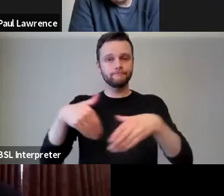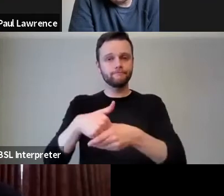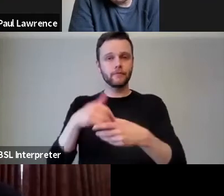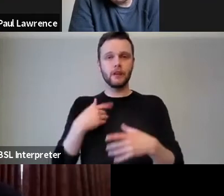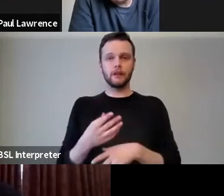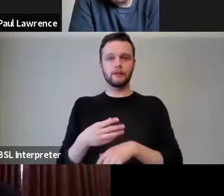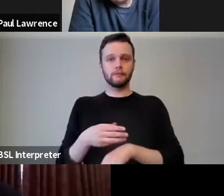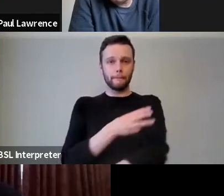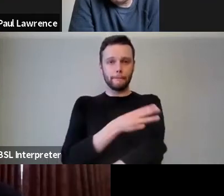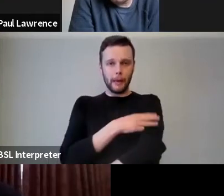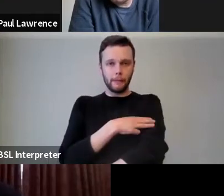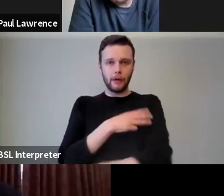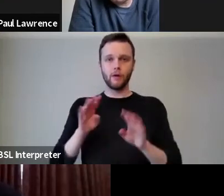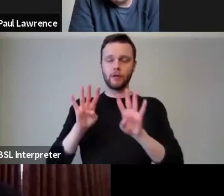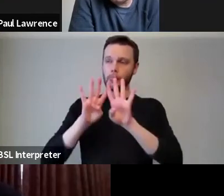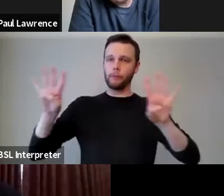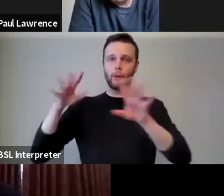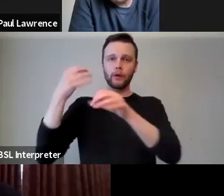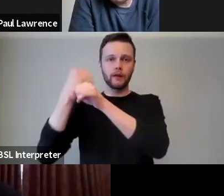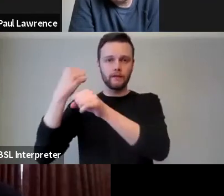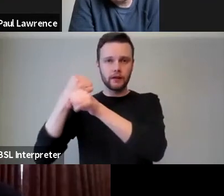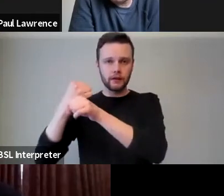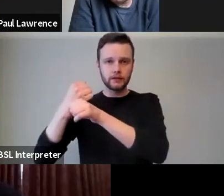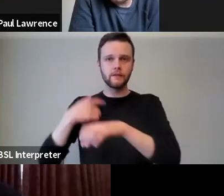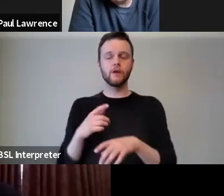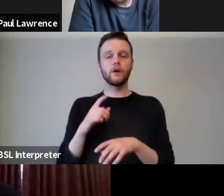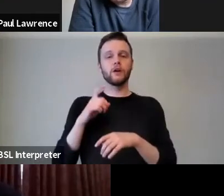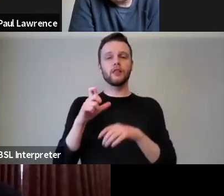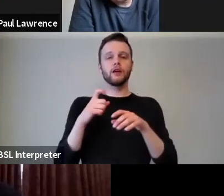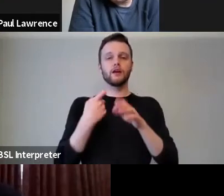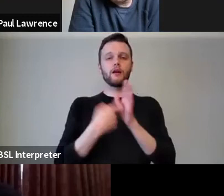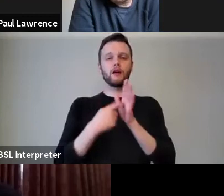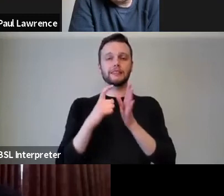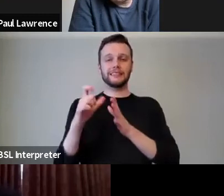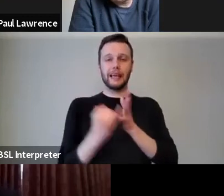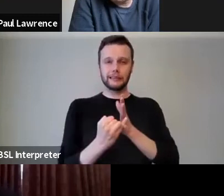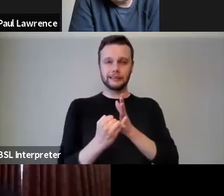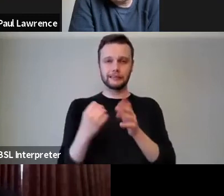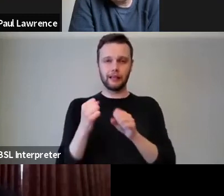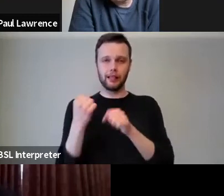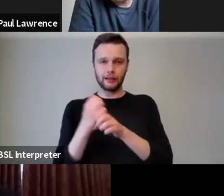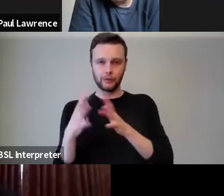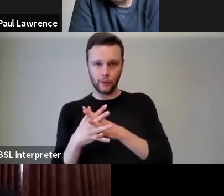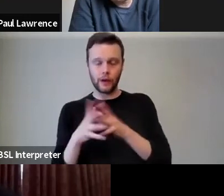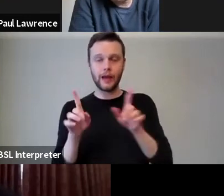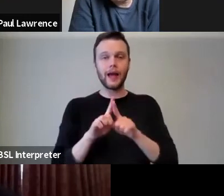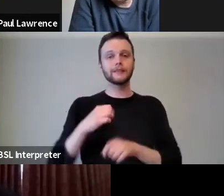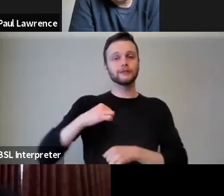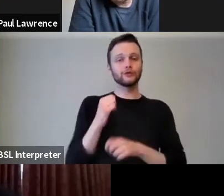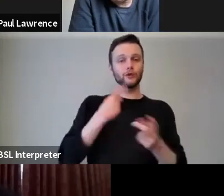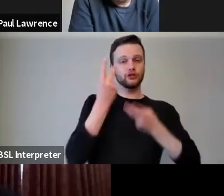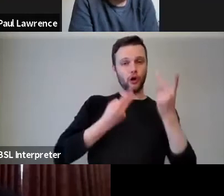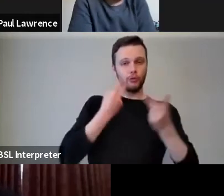member of the Board of Governors for the Conservatoire in Glasgow and also Scottish Opera. And I'm looking very